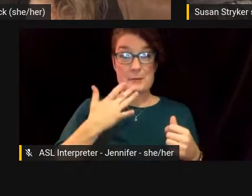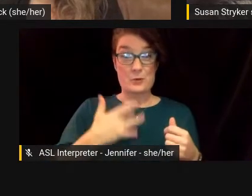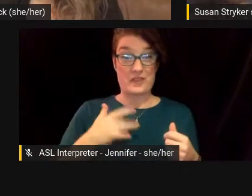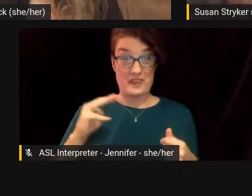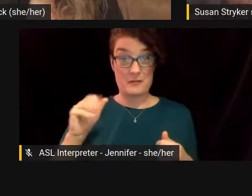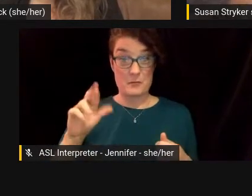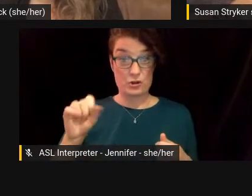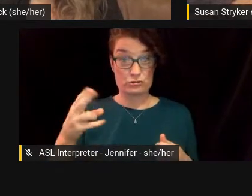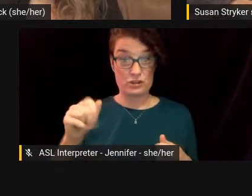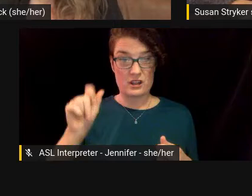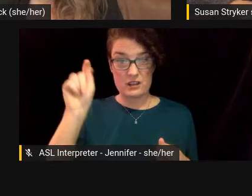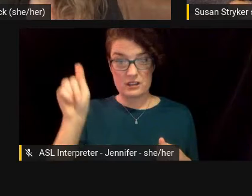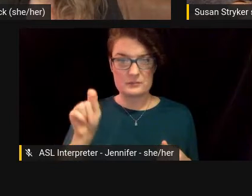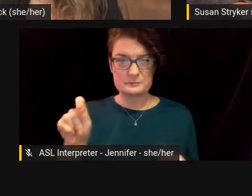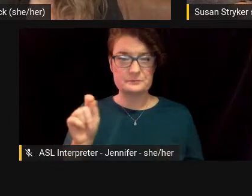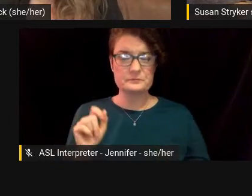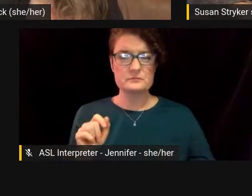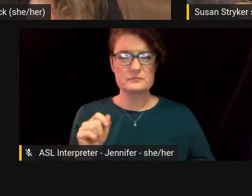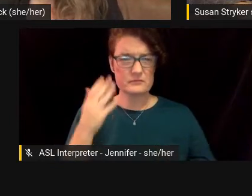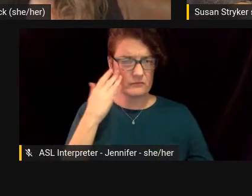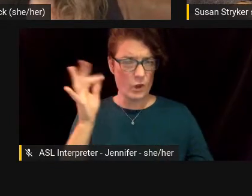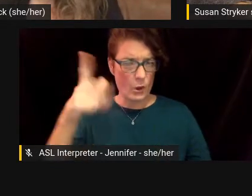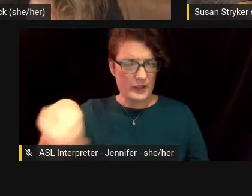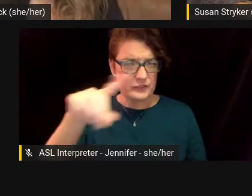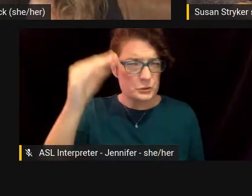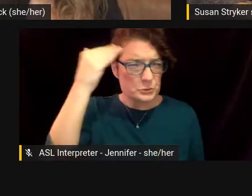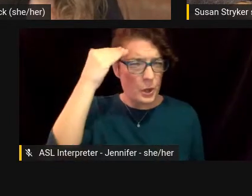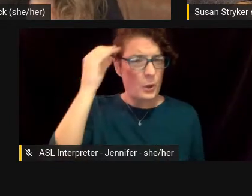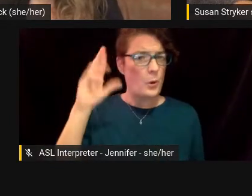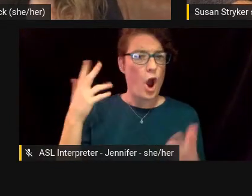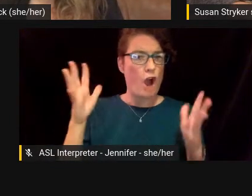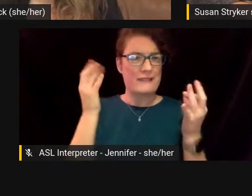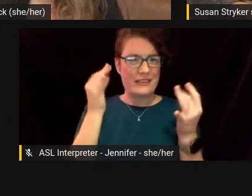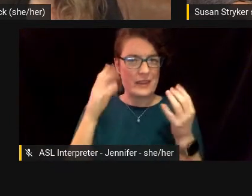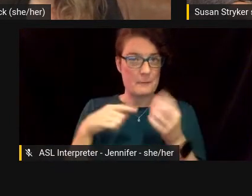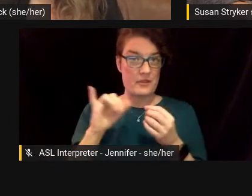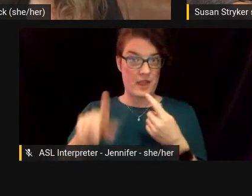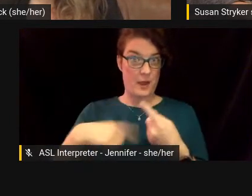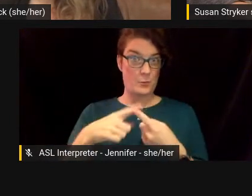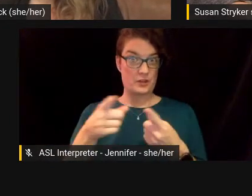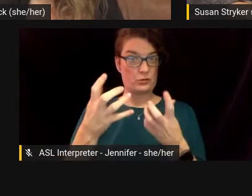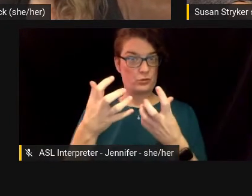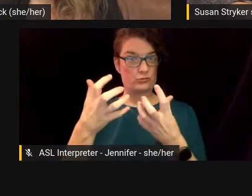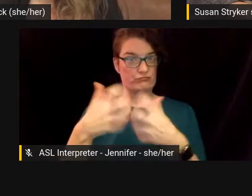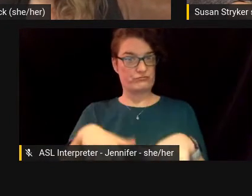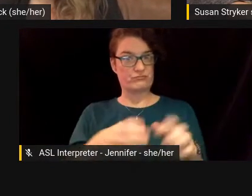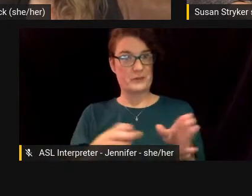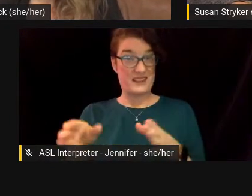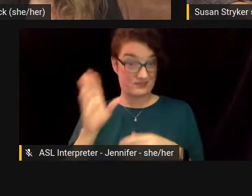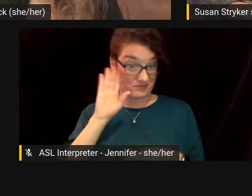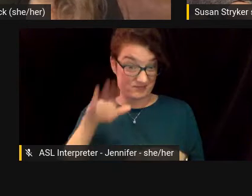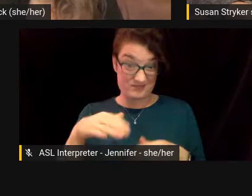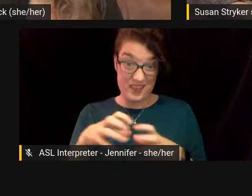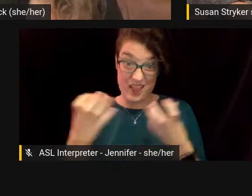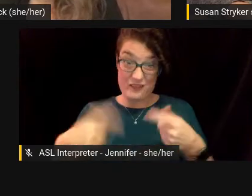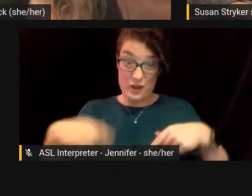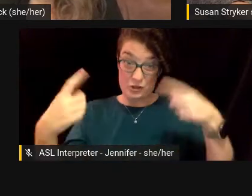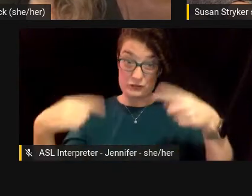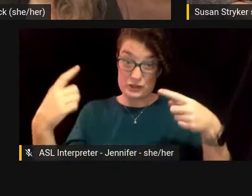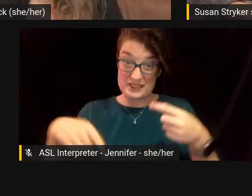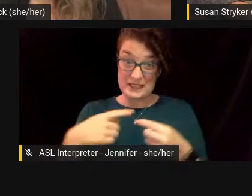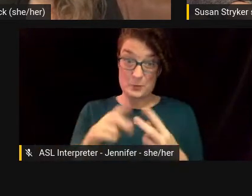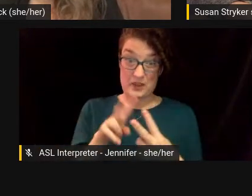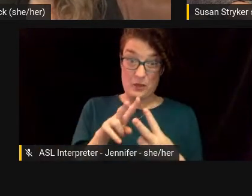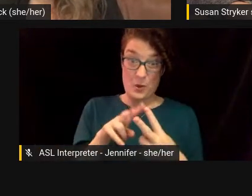there's any awareness of this, or you were thinking about it when you were programming it, but there was quite the controversy when those